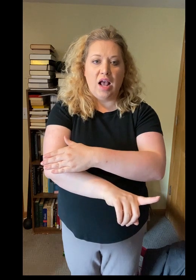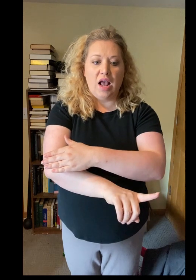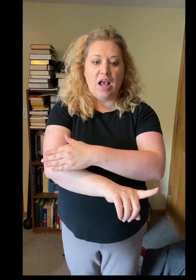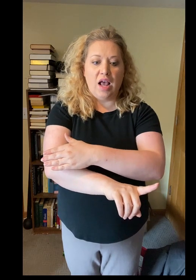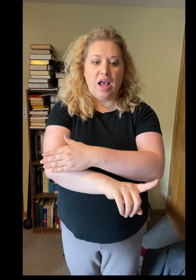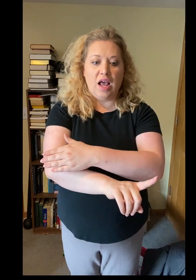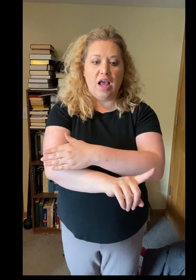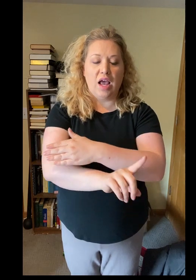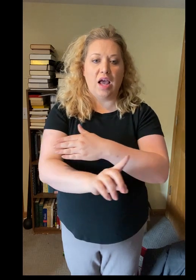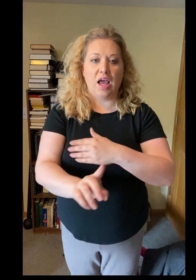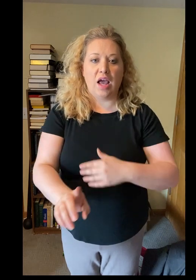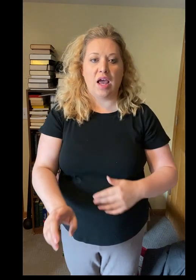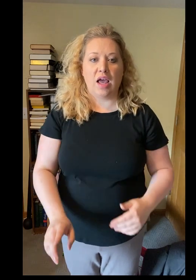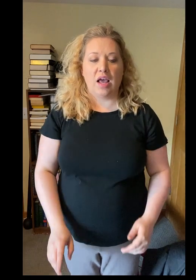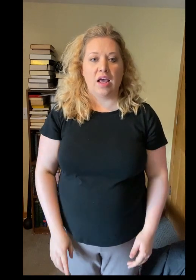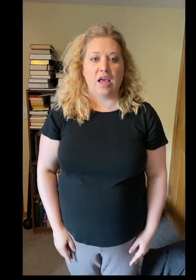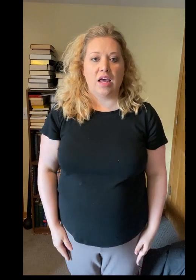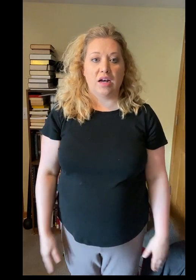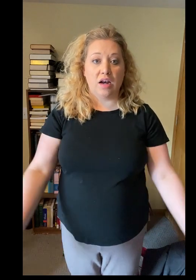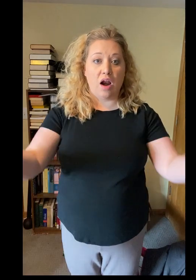Sonny.